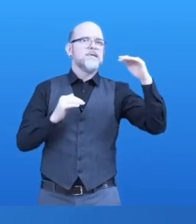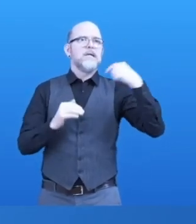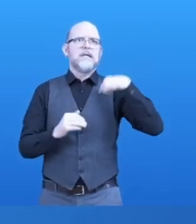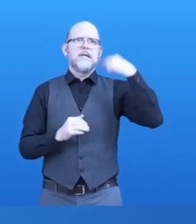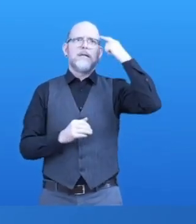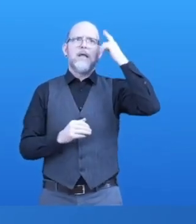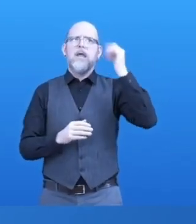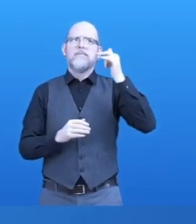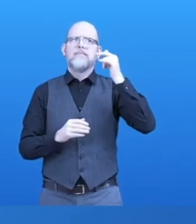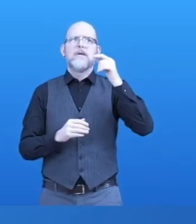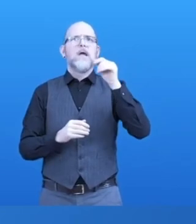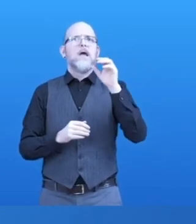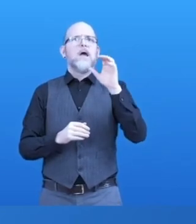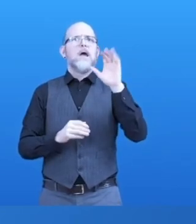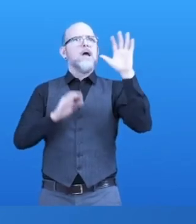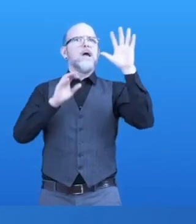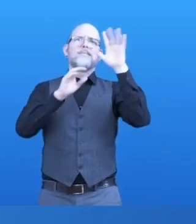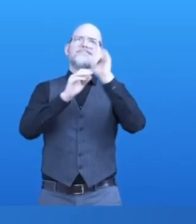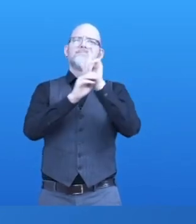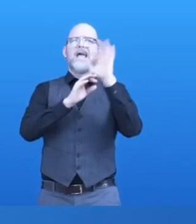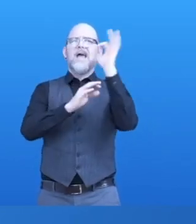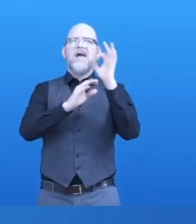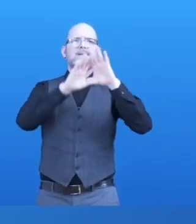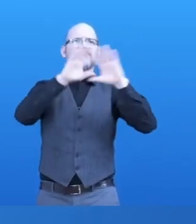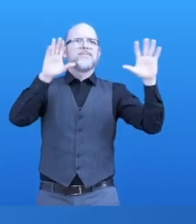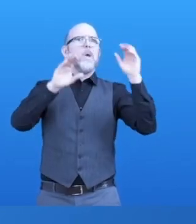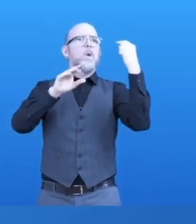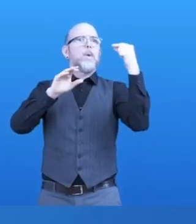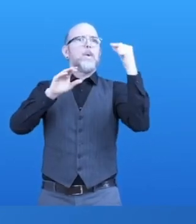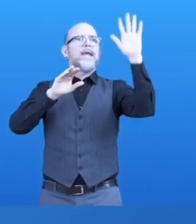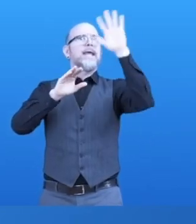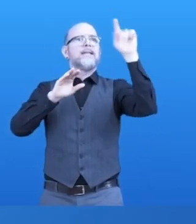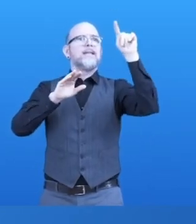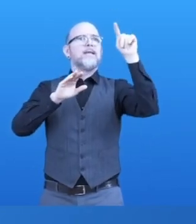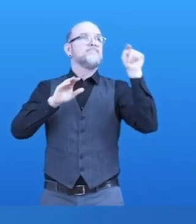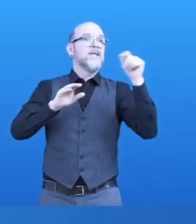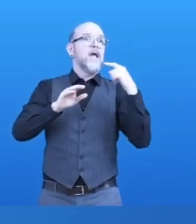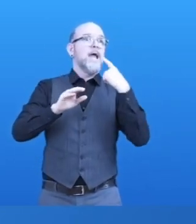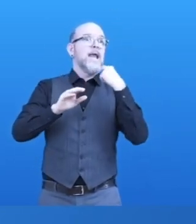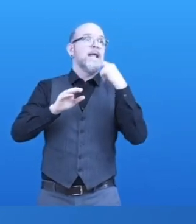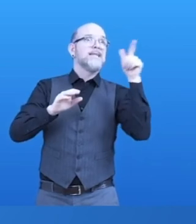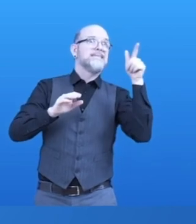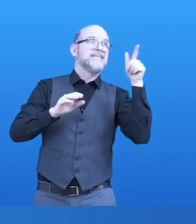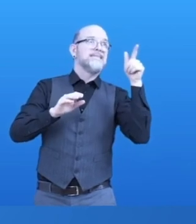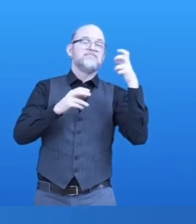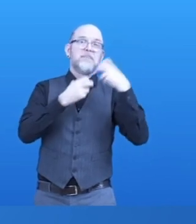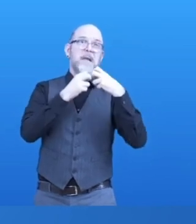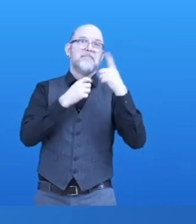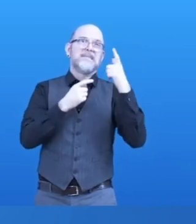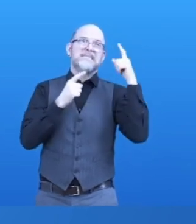marked in red, we can begin to prioritize which areas need most intervention by us as a company.